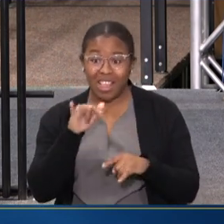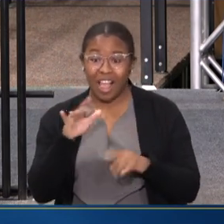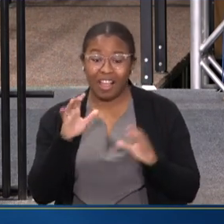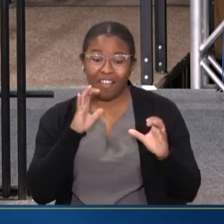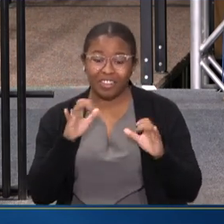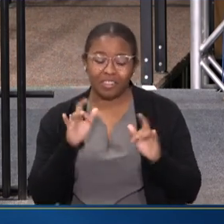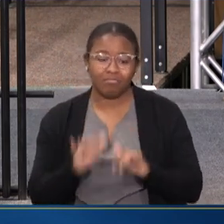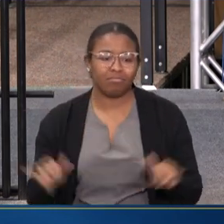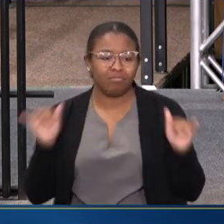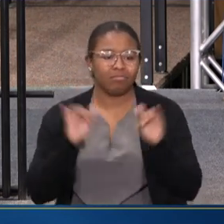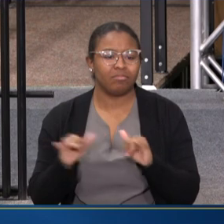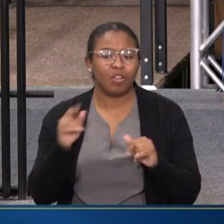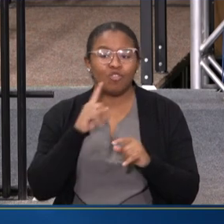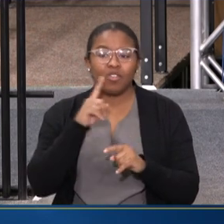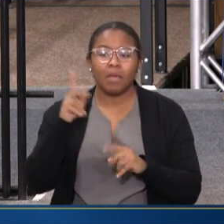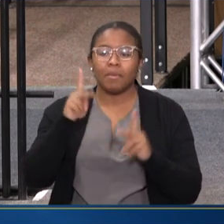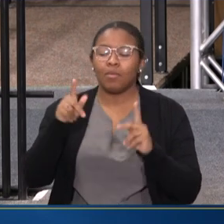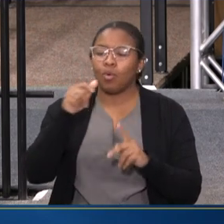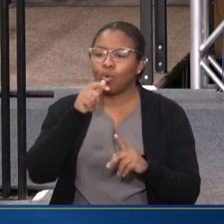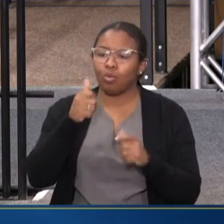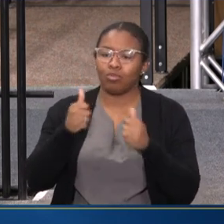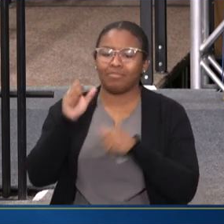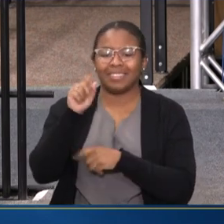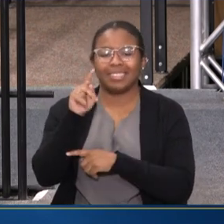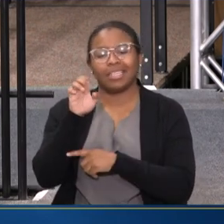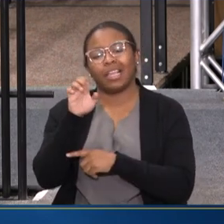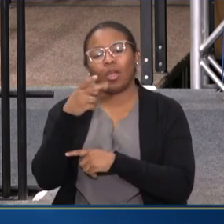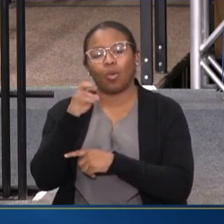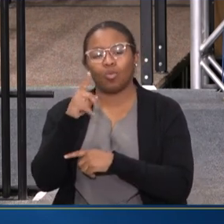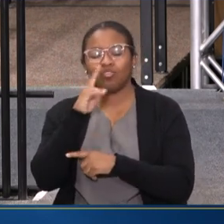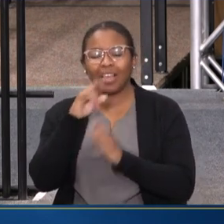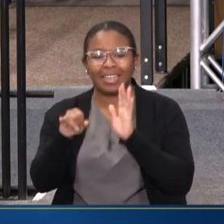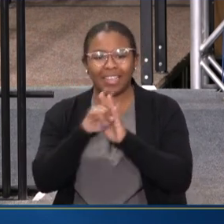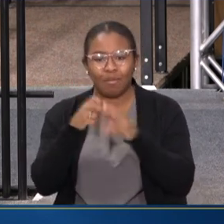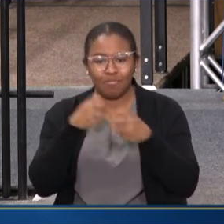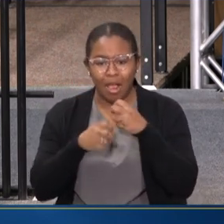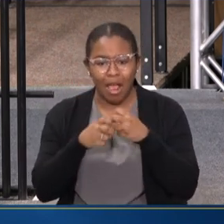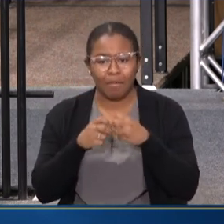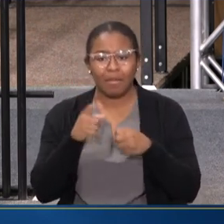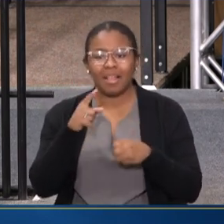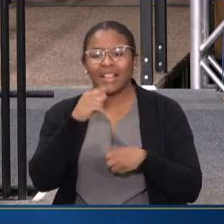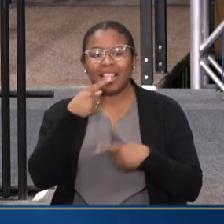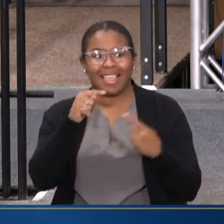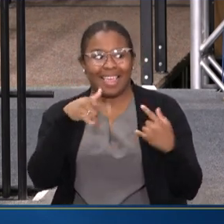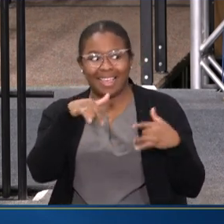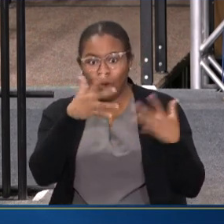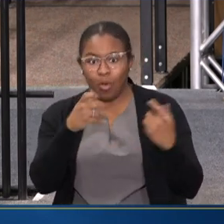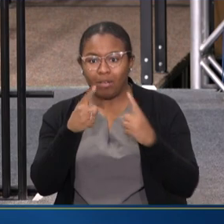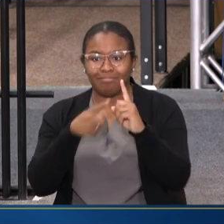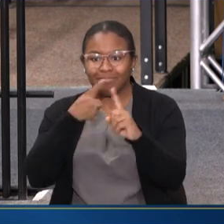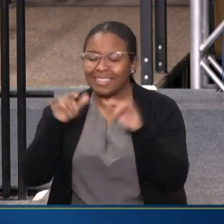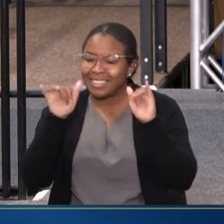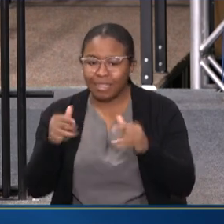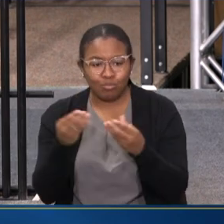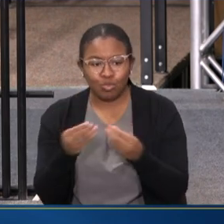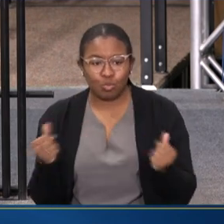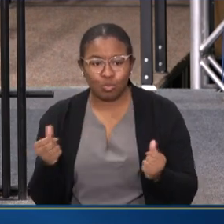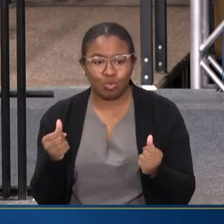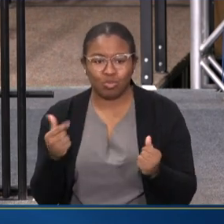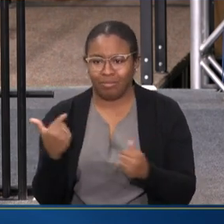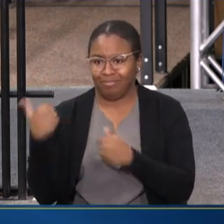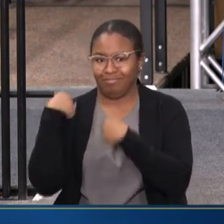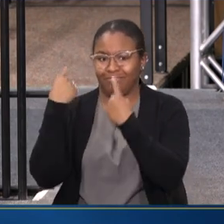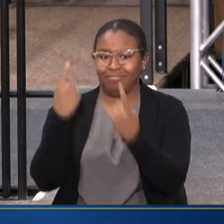STAKEHOLDERS ARE IDENTIFYING THE PROBLEM IN SIMILAR WAYS. THEY ARE REACHING FOR THE SAME TYPES OF SOLUTIONS. AND THAT HAS